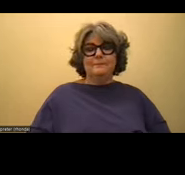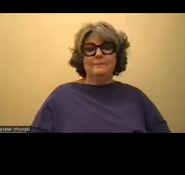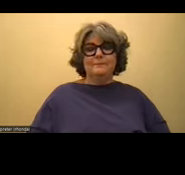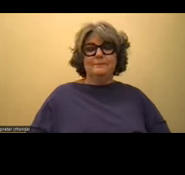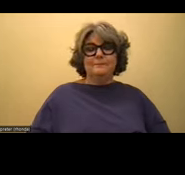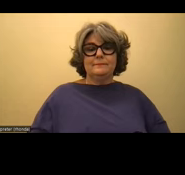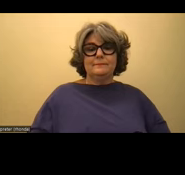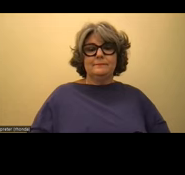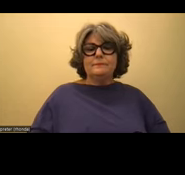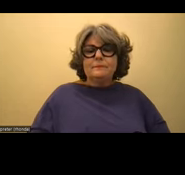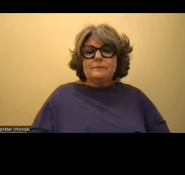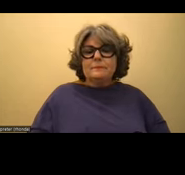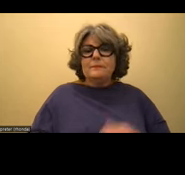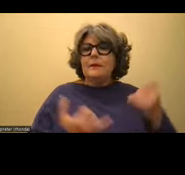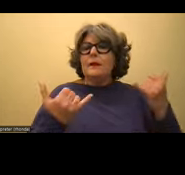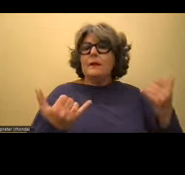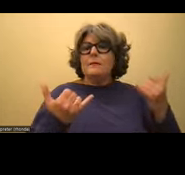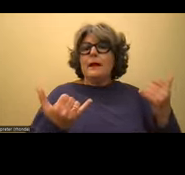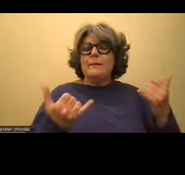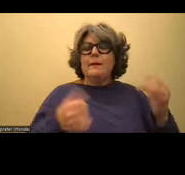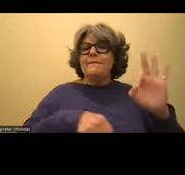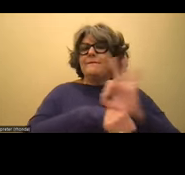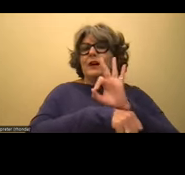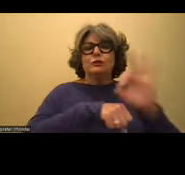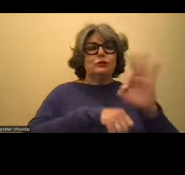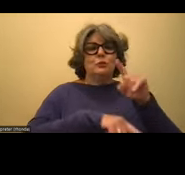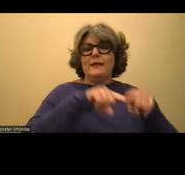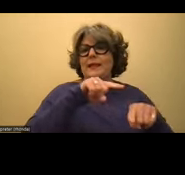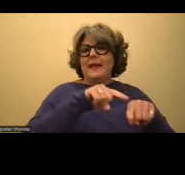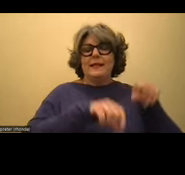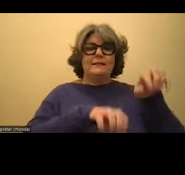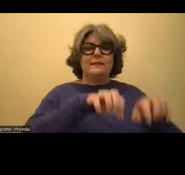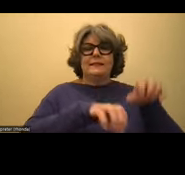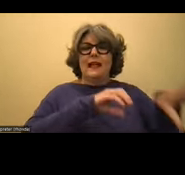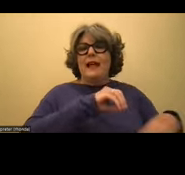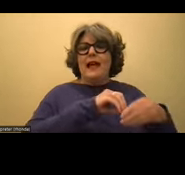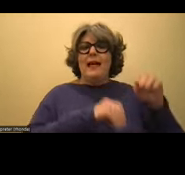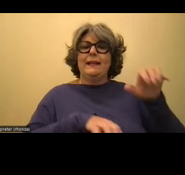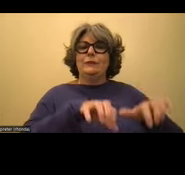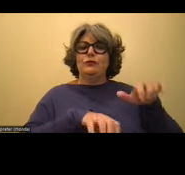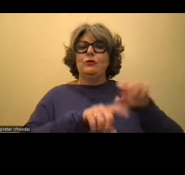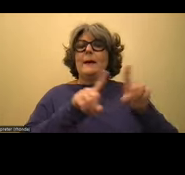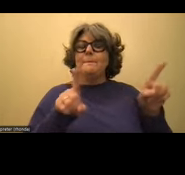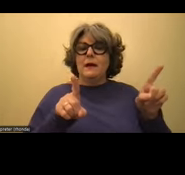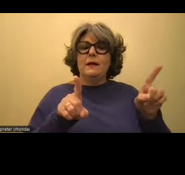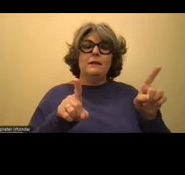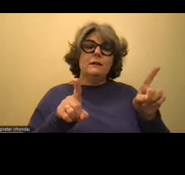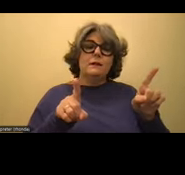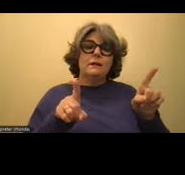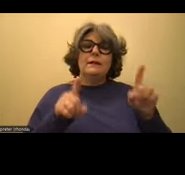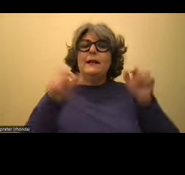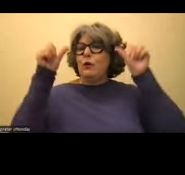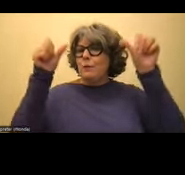It looks like at the moment, we may not have the functionability to chat those, but like I said, this will be